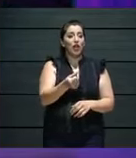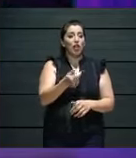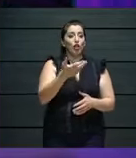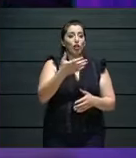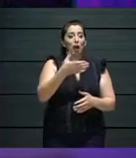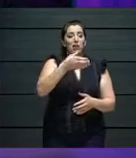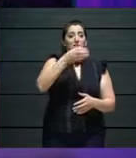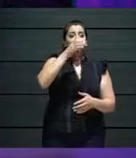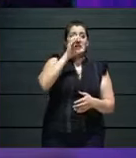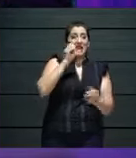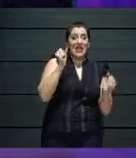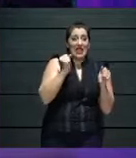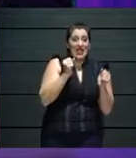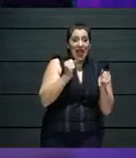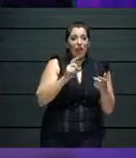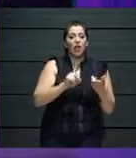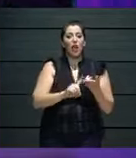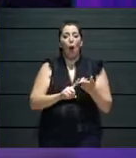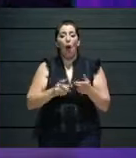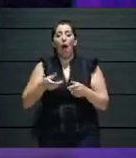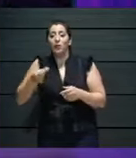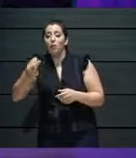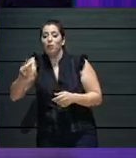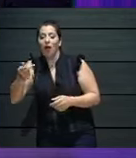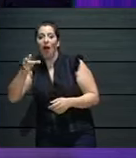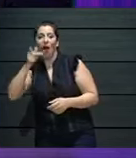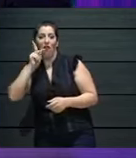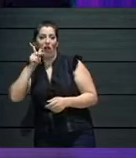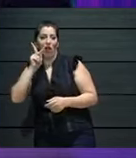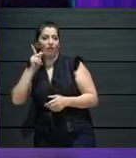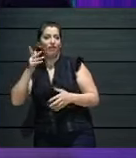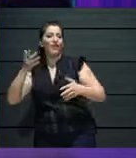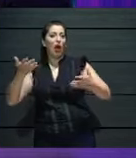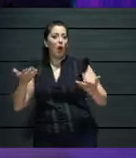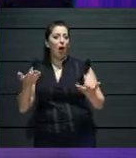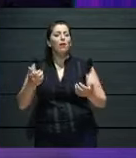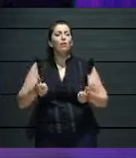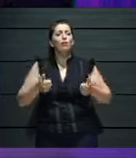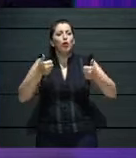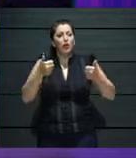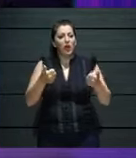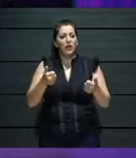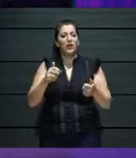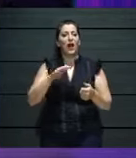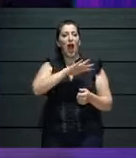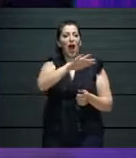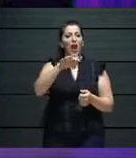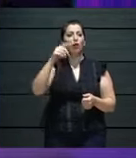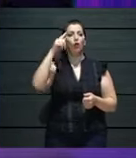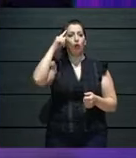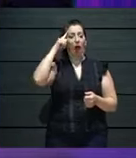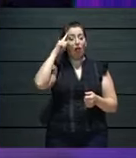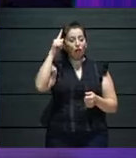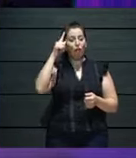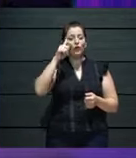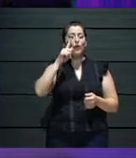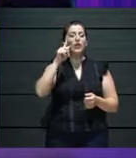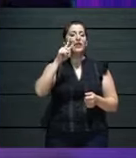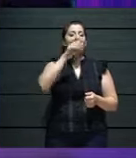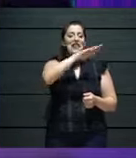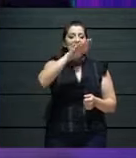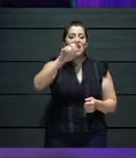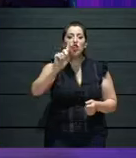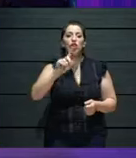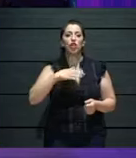take on the subject? I mean, obviously, you are helping, and as Albert was mentioning in his introduction, possibly